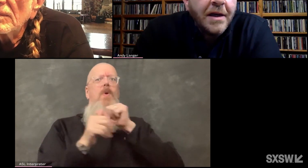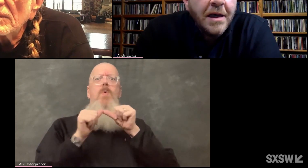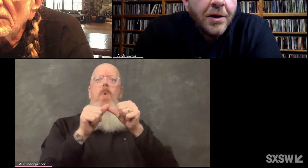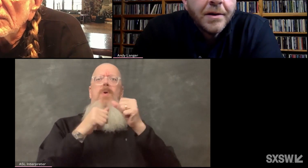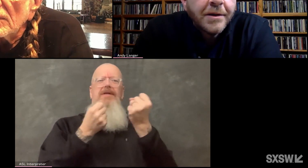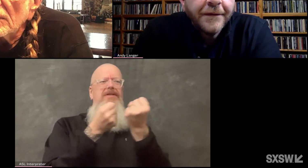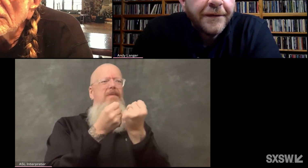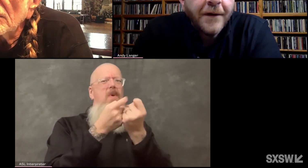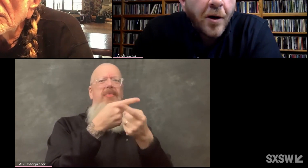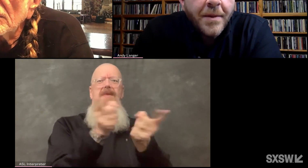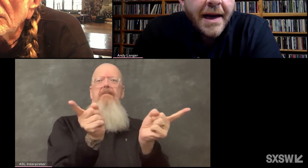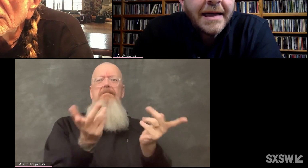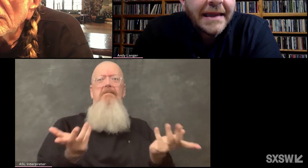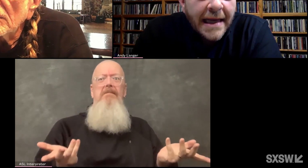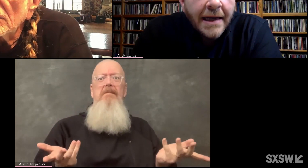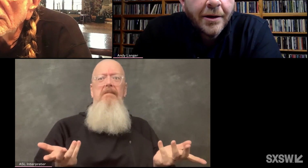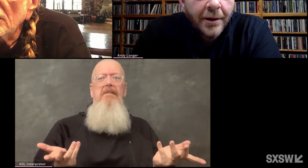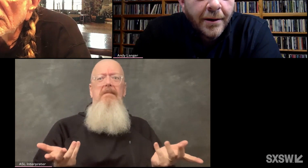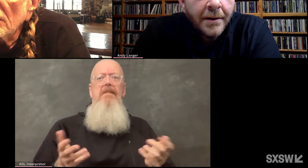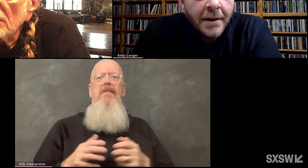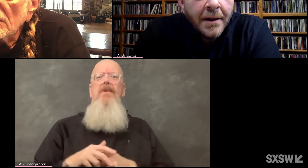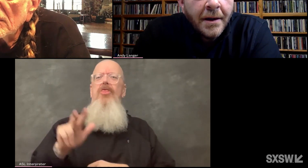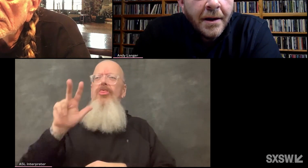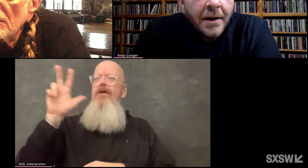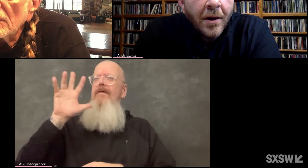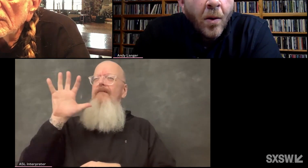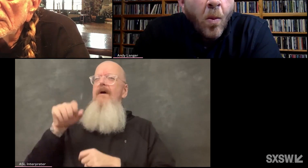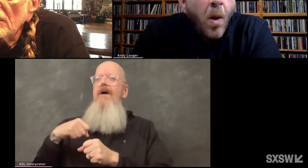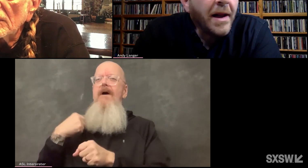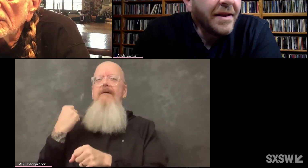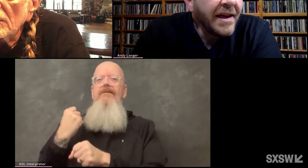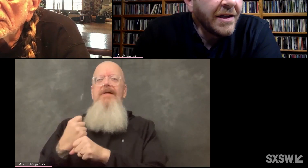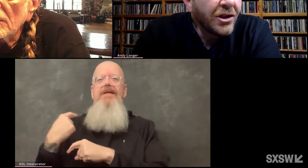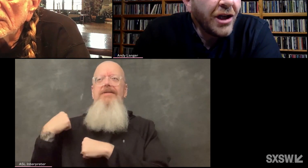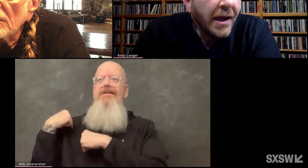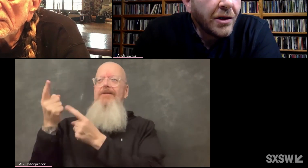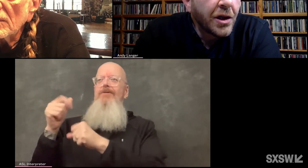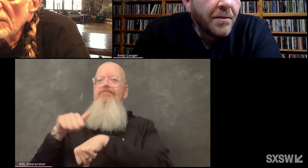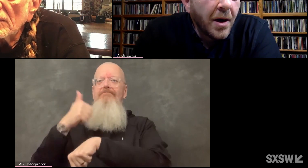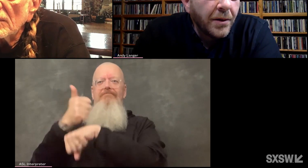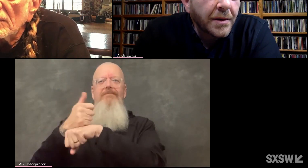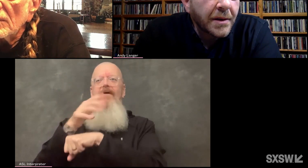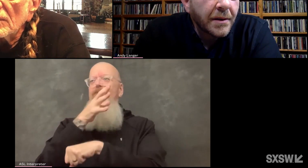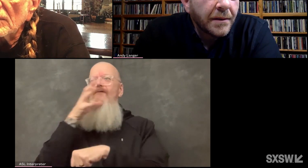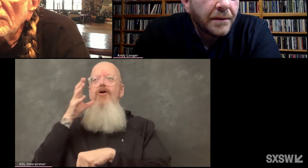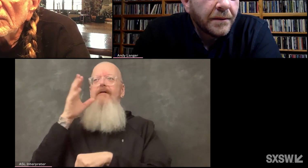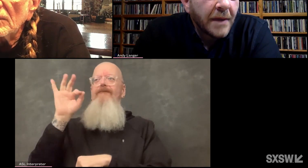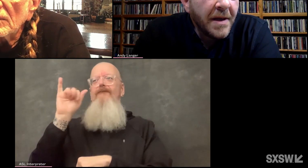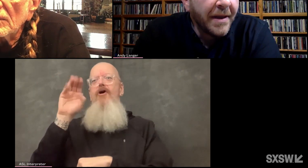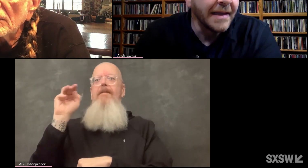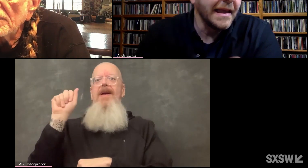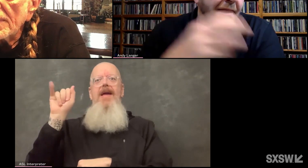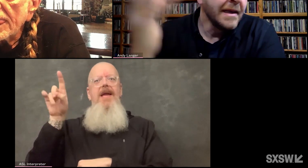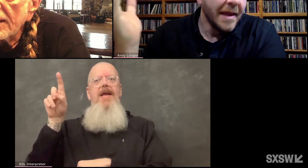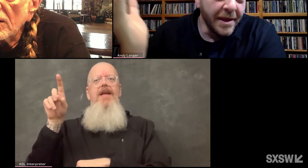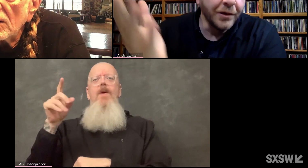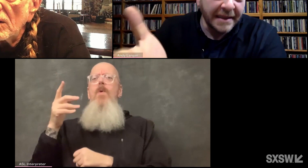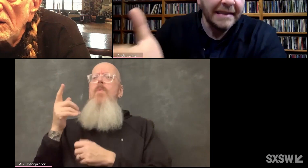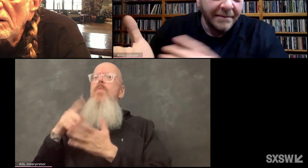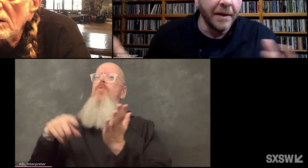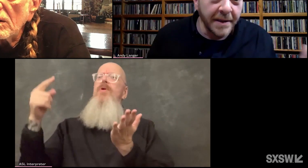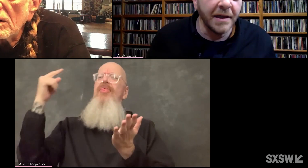35 years of Farm Aid later, what do you think has changed the most? I mean, because they,